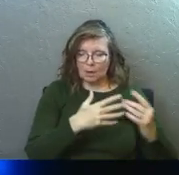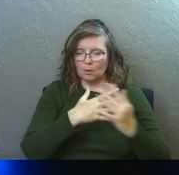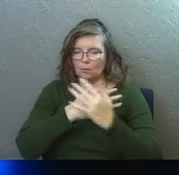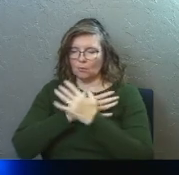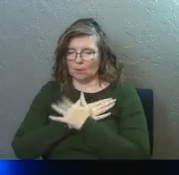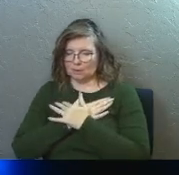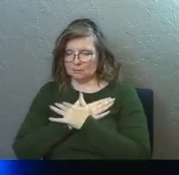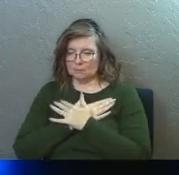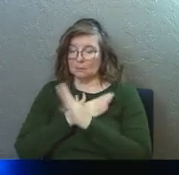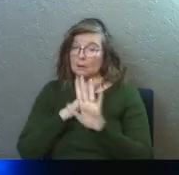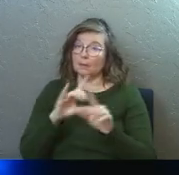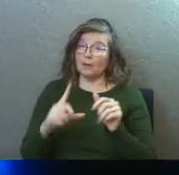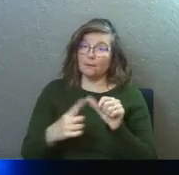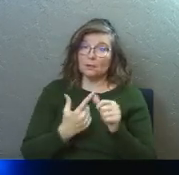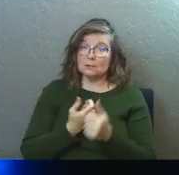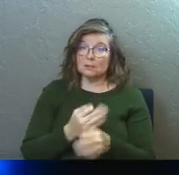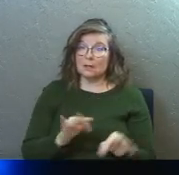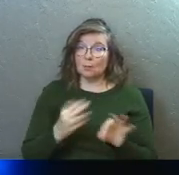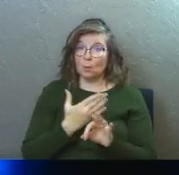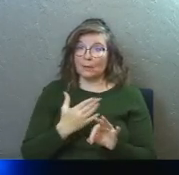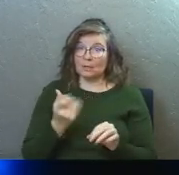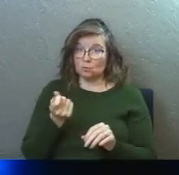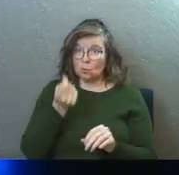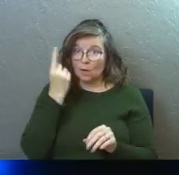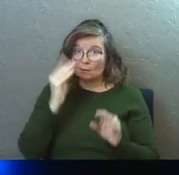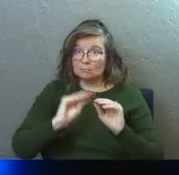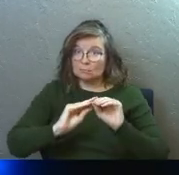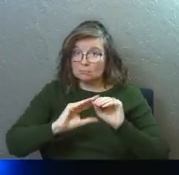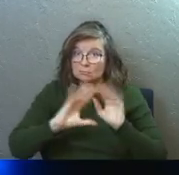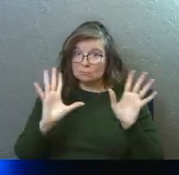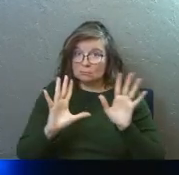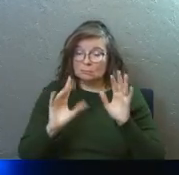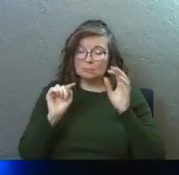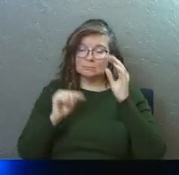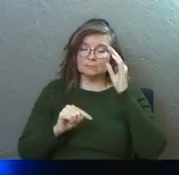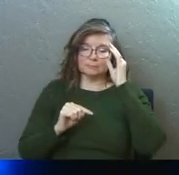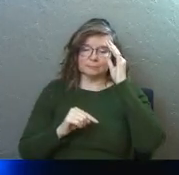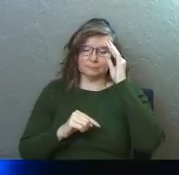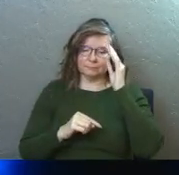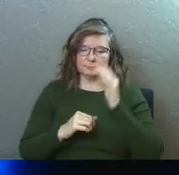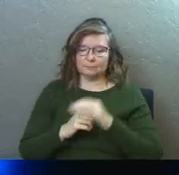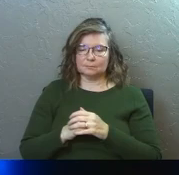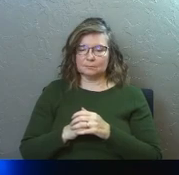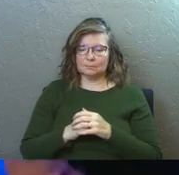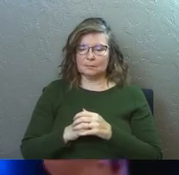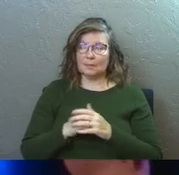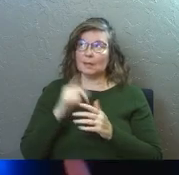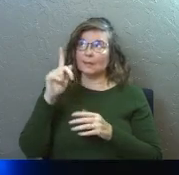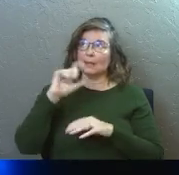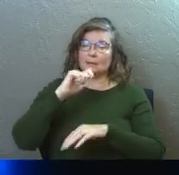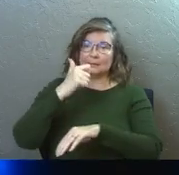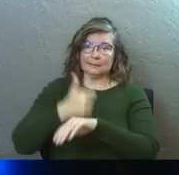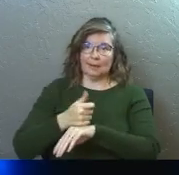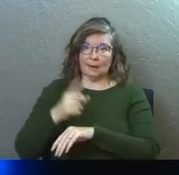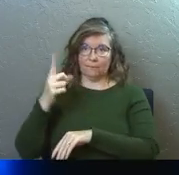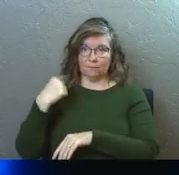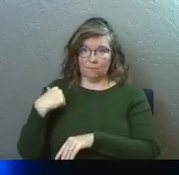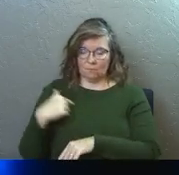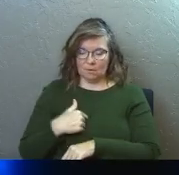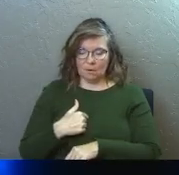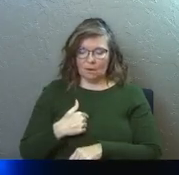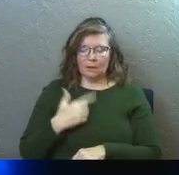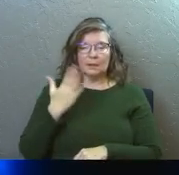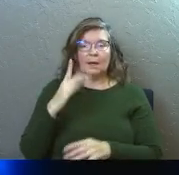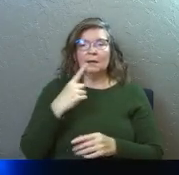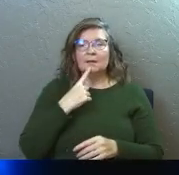really important things to see about this Sabbath, this stoppage, if you will, that God calls us to in our lives, and that he implemented at the beginning, is